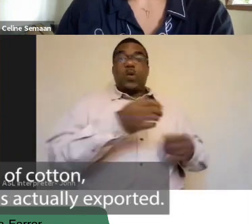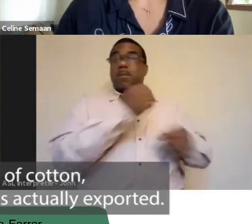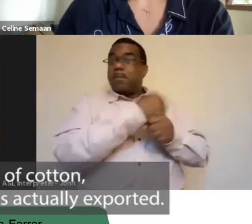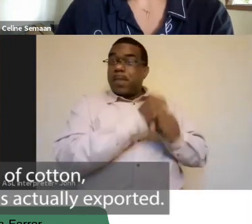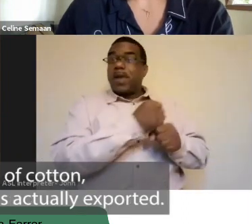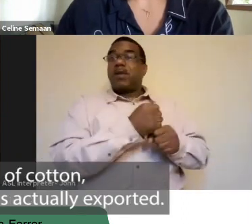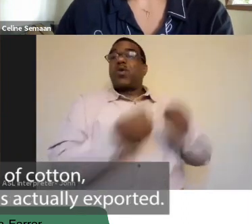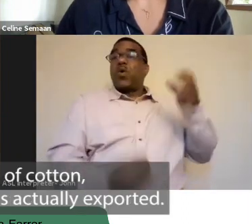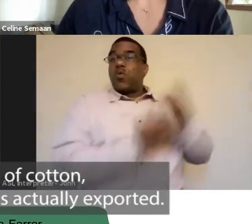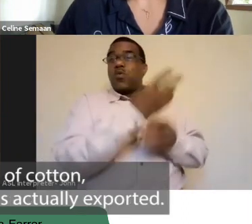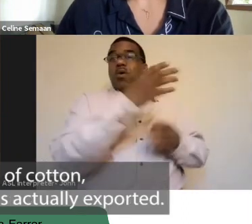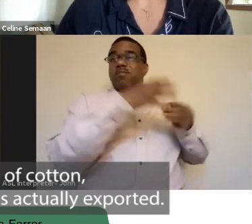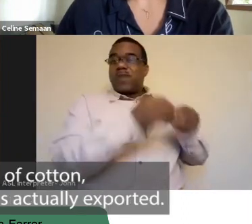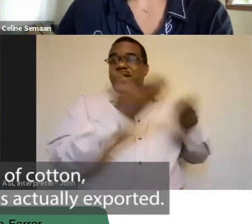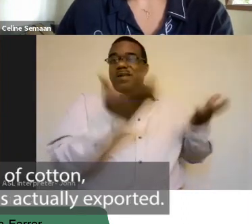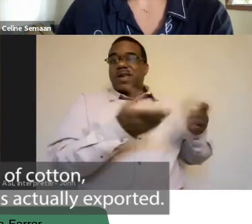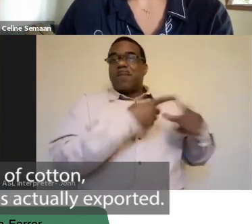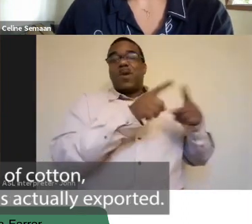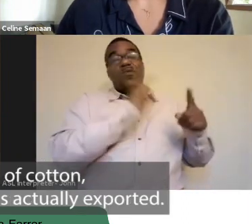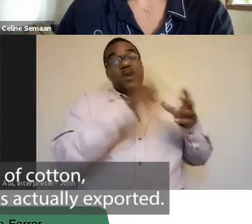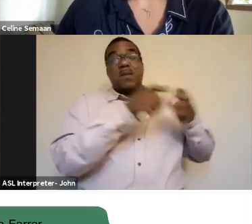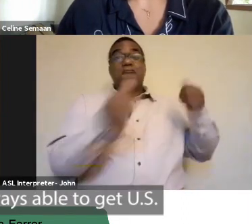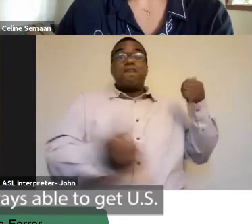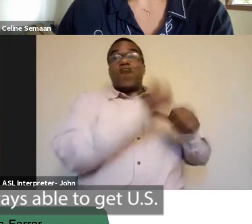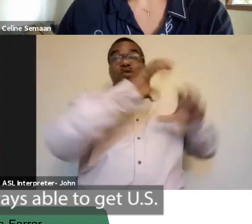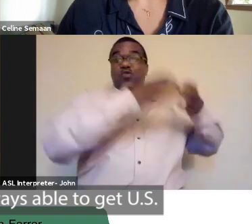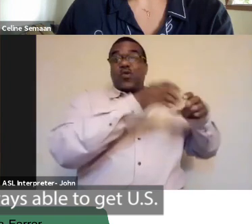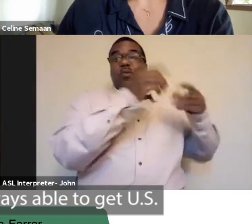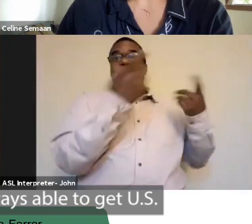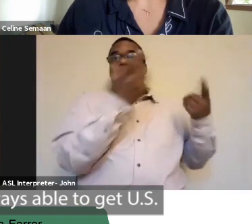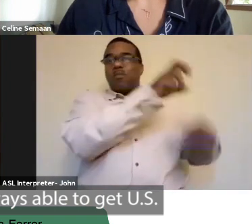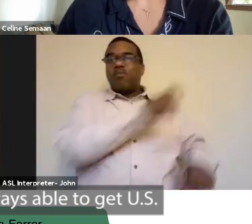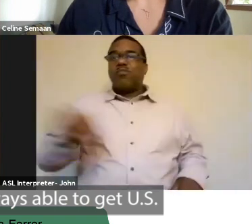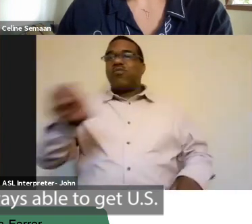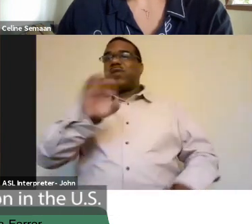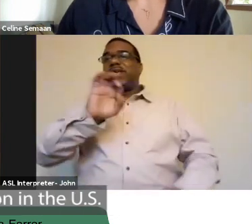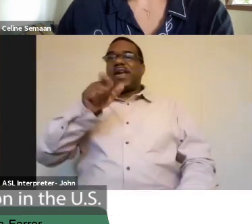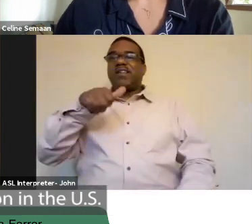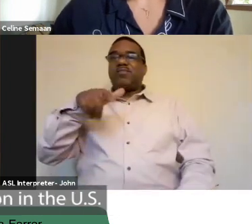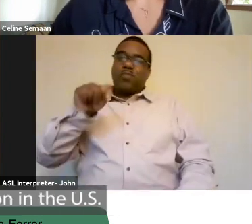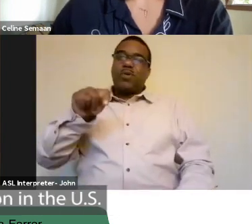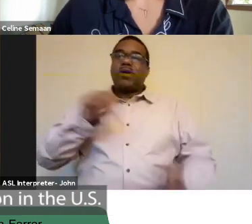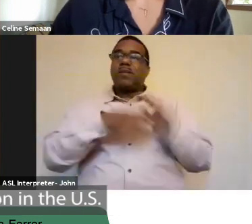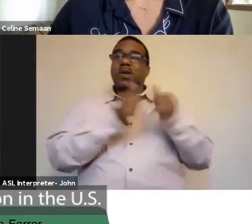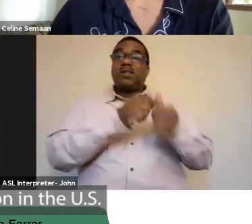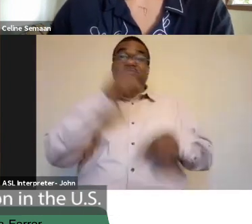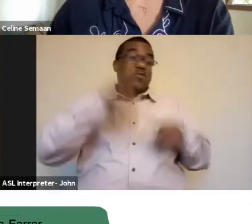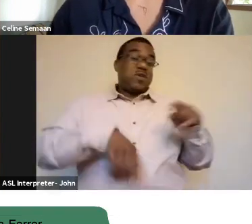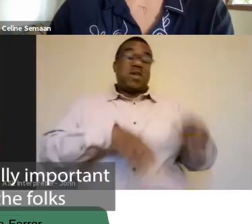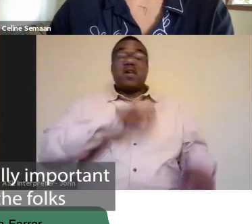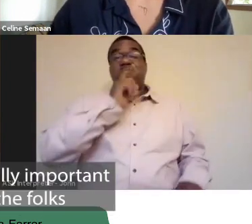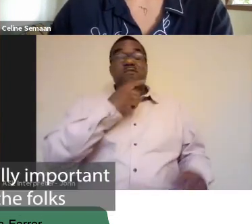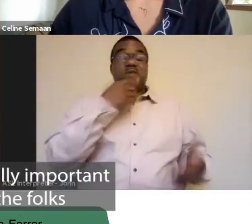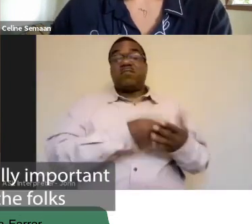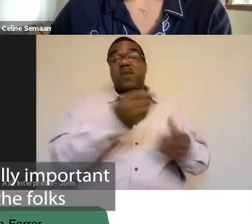producers of cotton, a lot of our cotton is actually exported, and you're not always able to get U.S. grown cotton in the U.S.